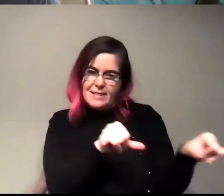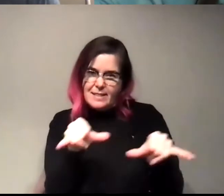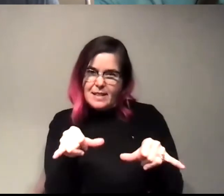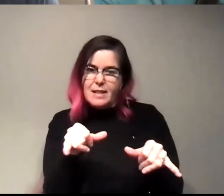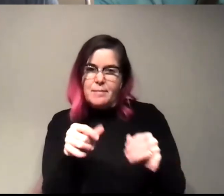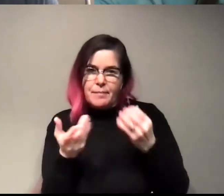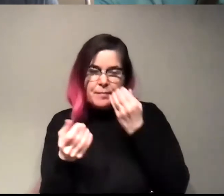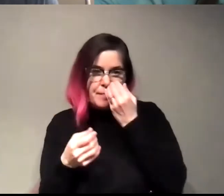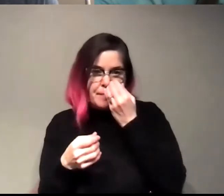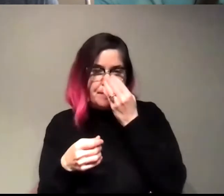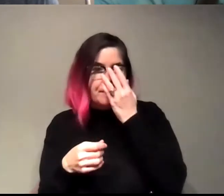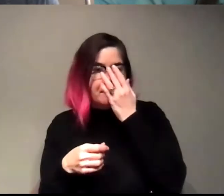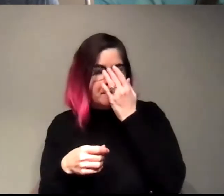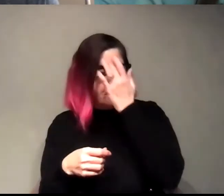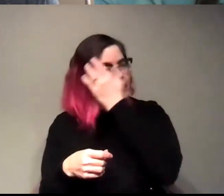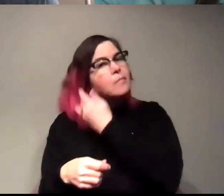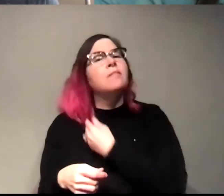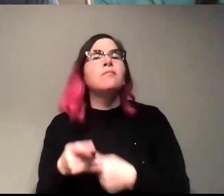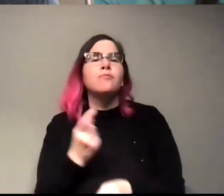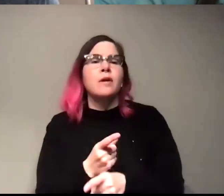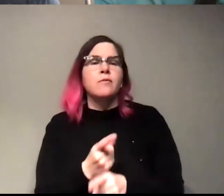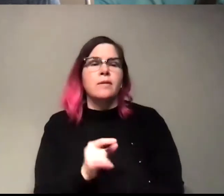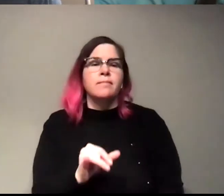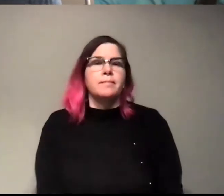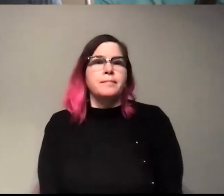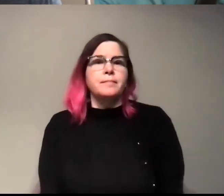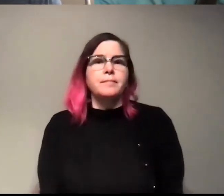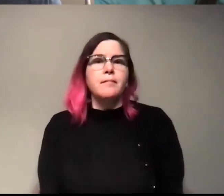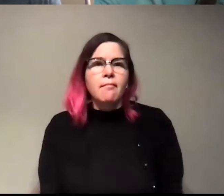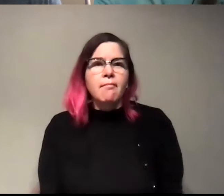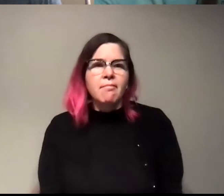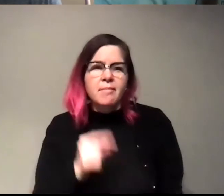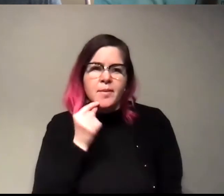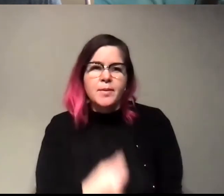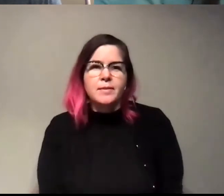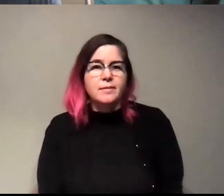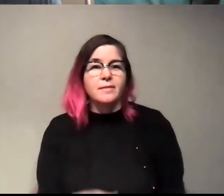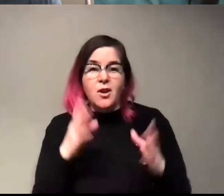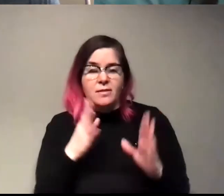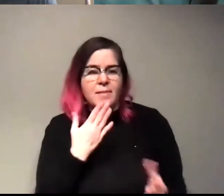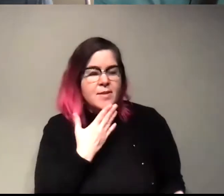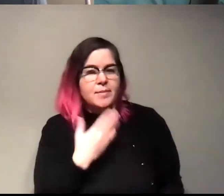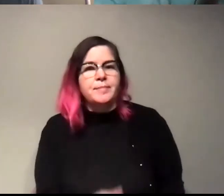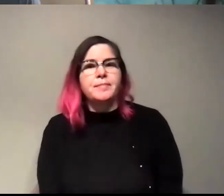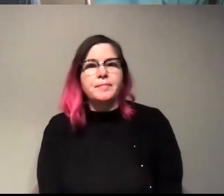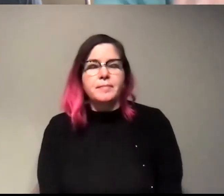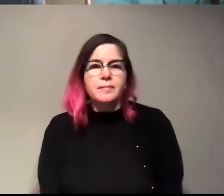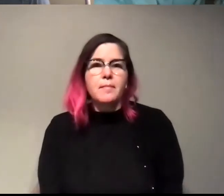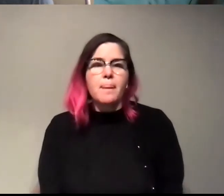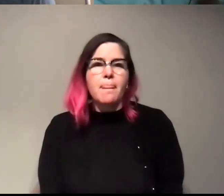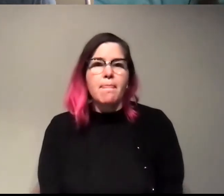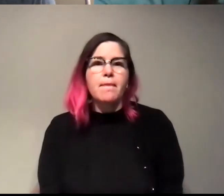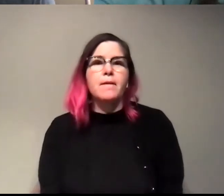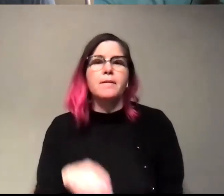bigger than a protein. Right. Cool. That's awesome. Thanks. Um, what, this is from